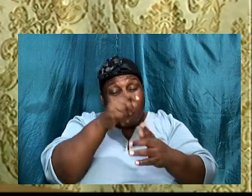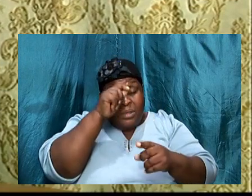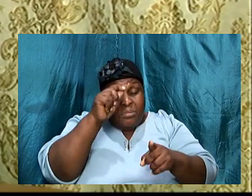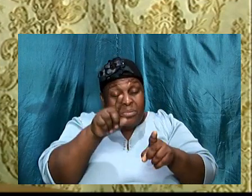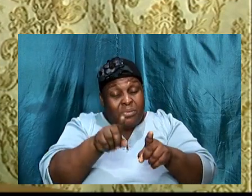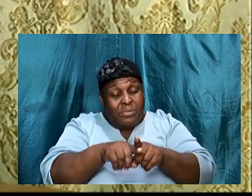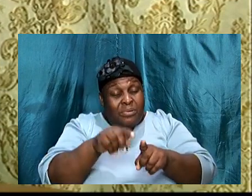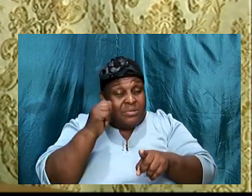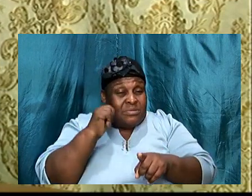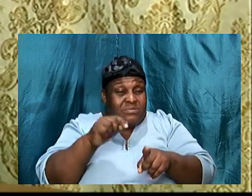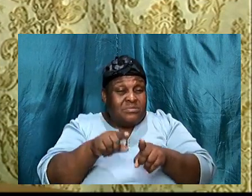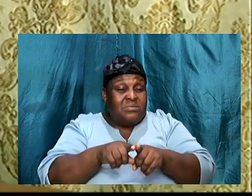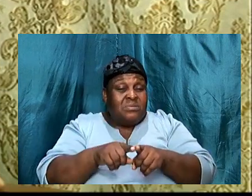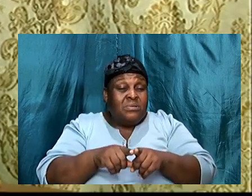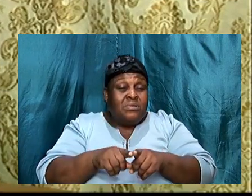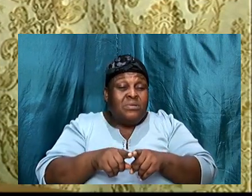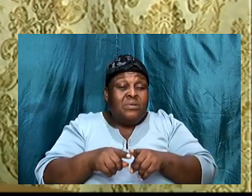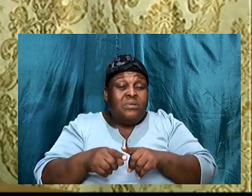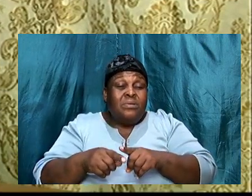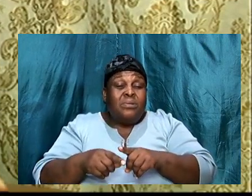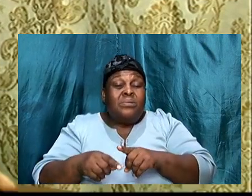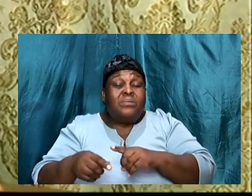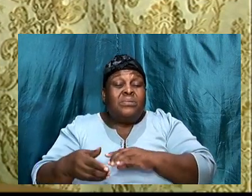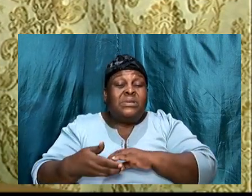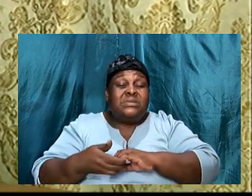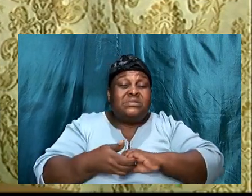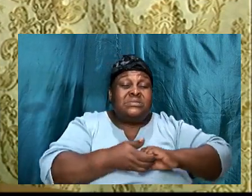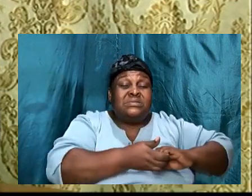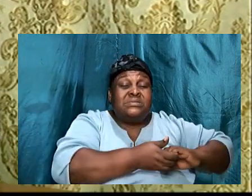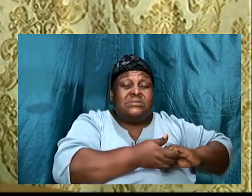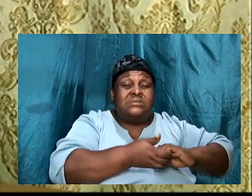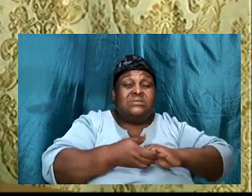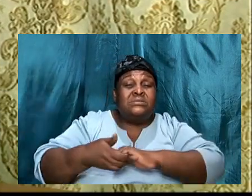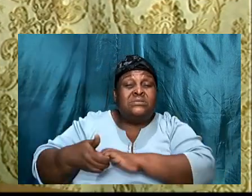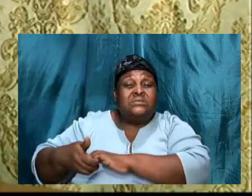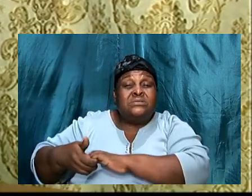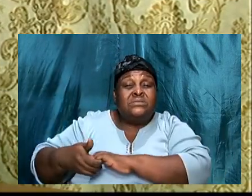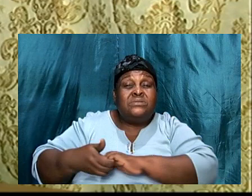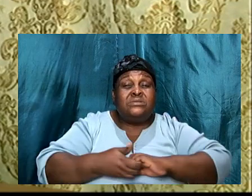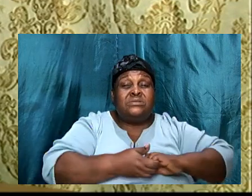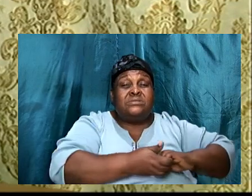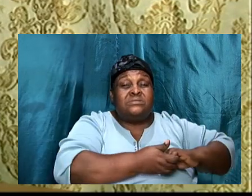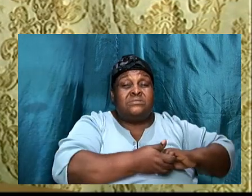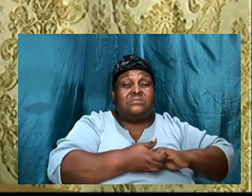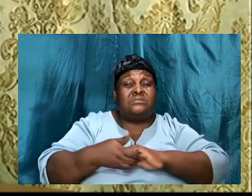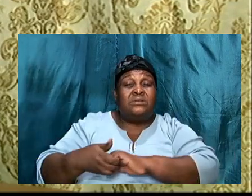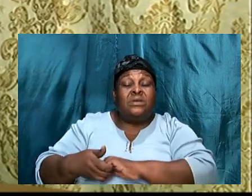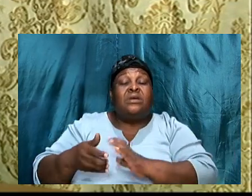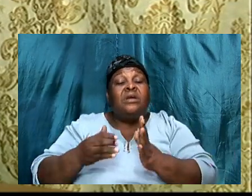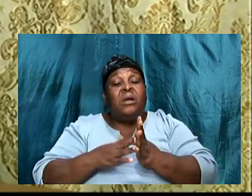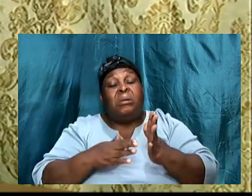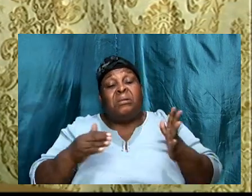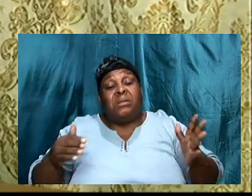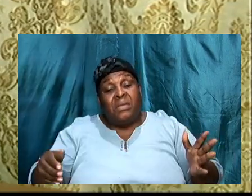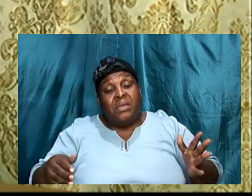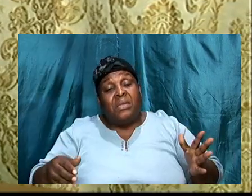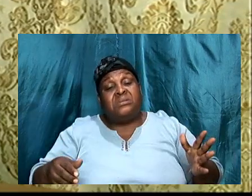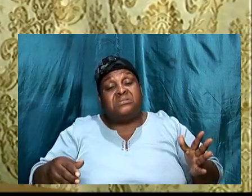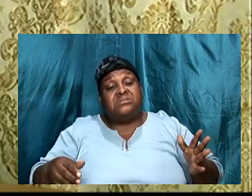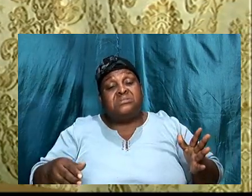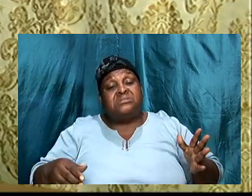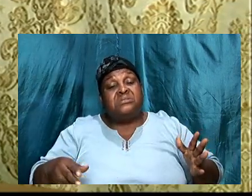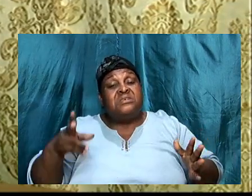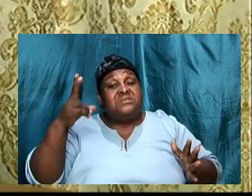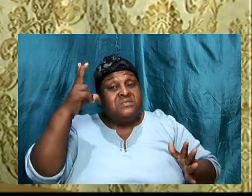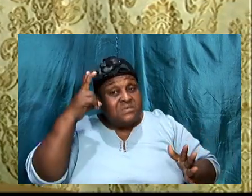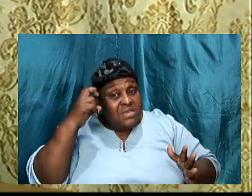also, against, principalities, and powers, and these forces, will stand up, against us, finding the